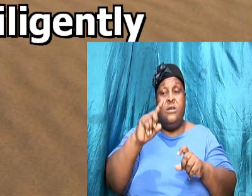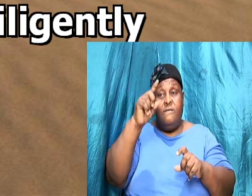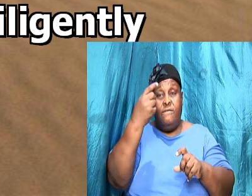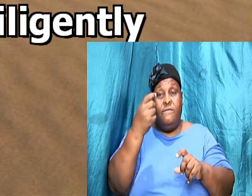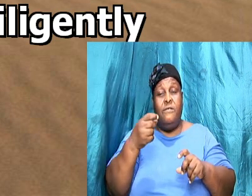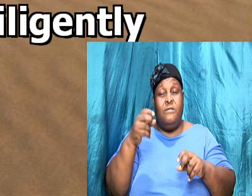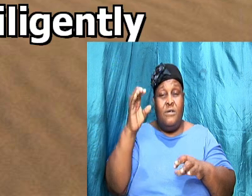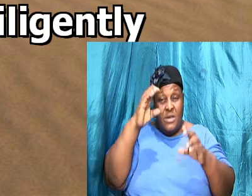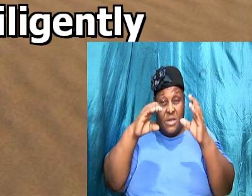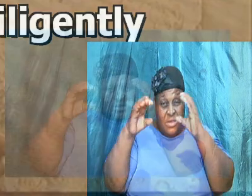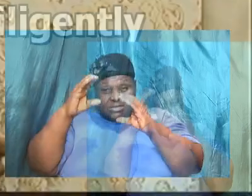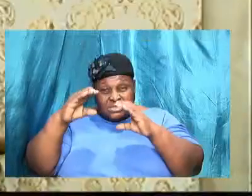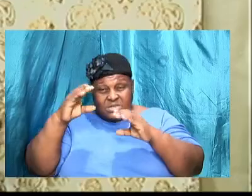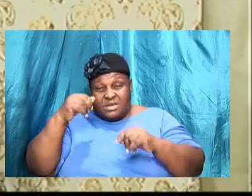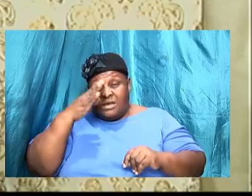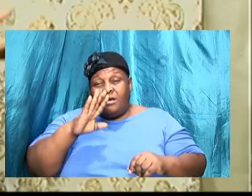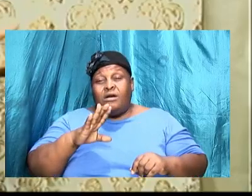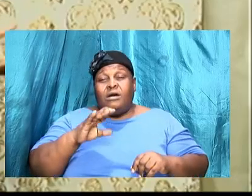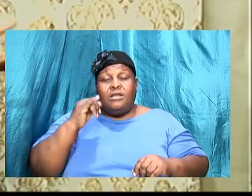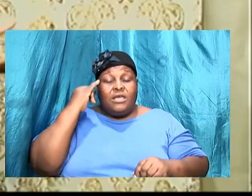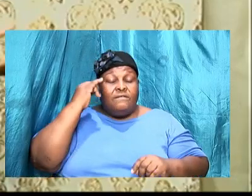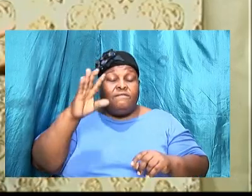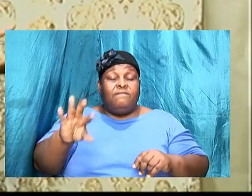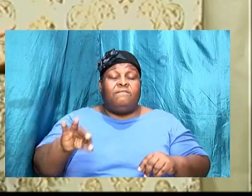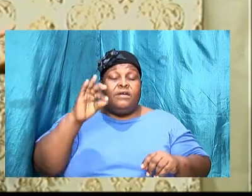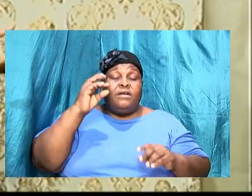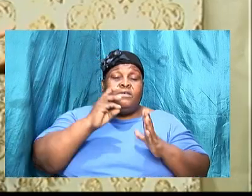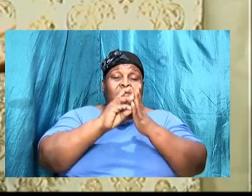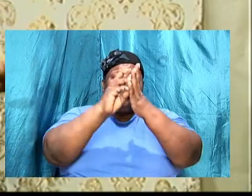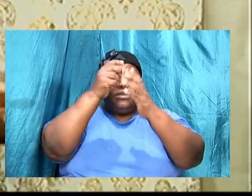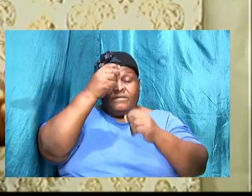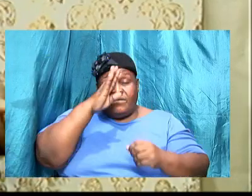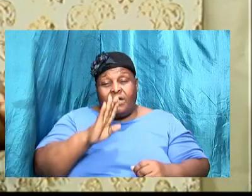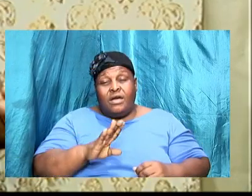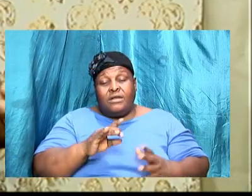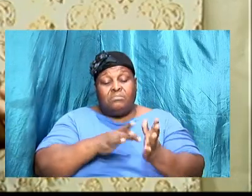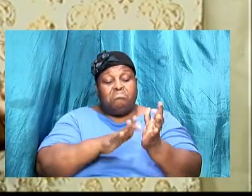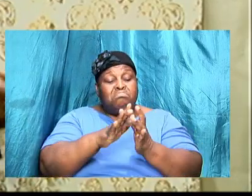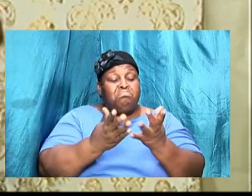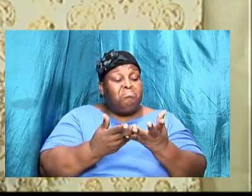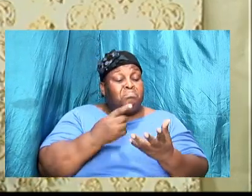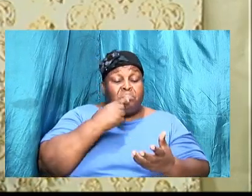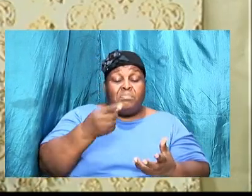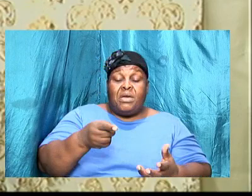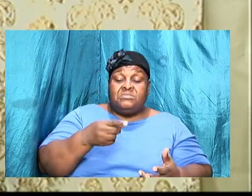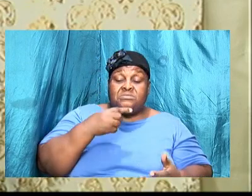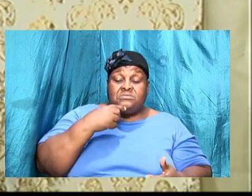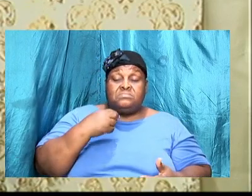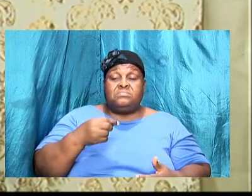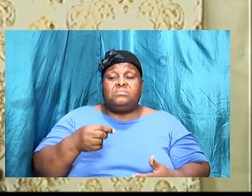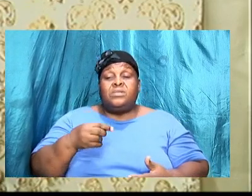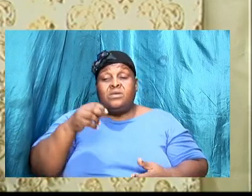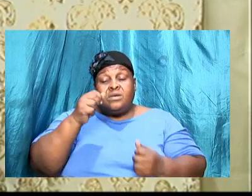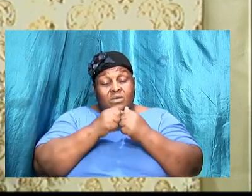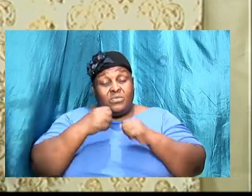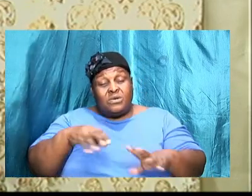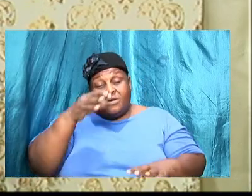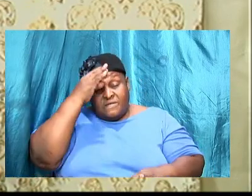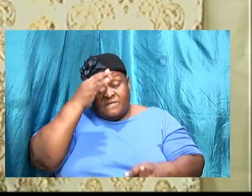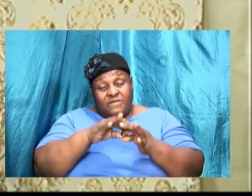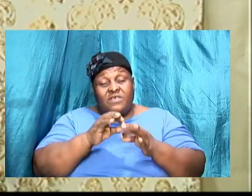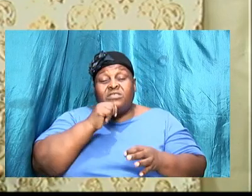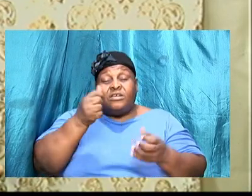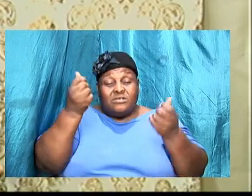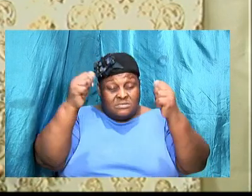are going to find his will God said this you know the Bible says this without faith it is impossible to please God